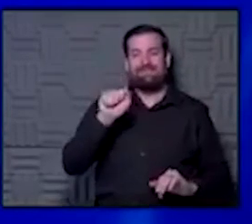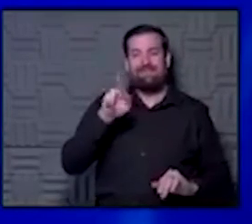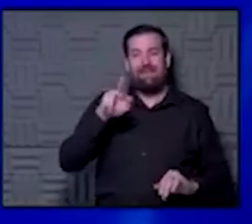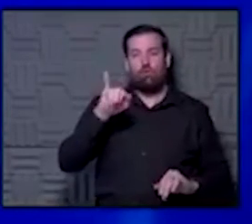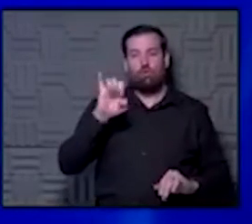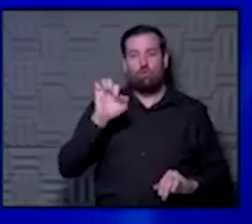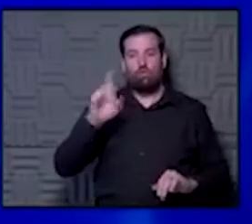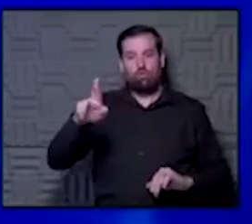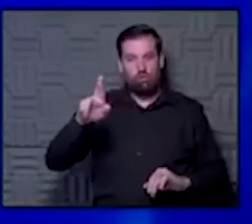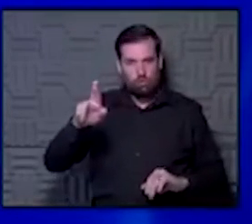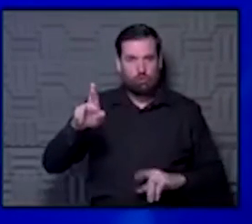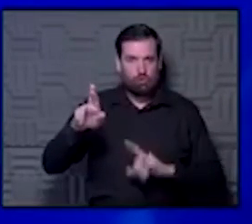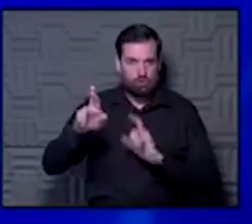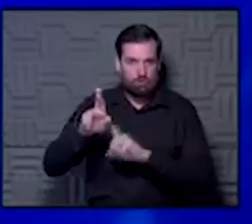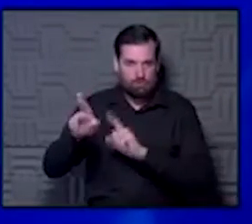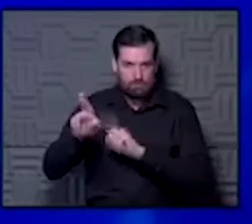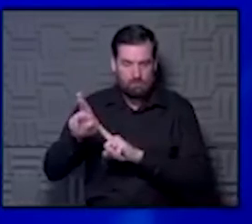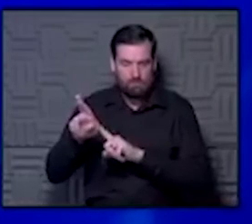SARS-CoV-2.